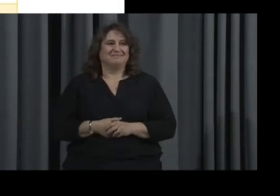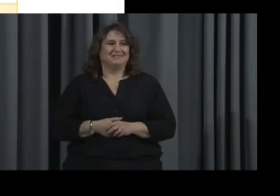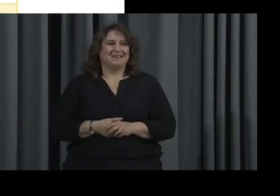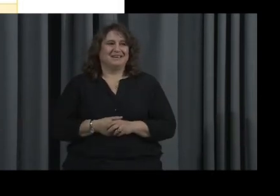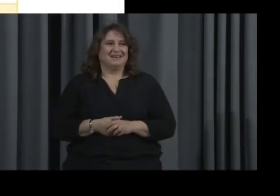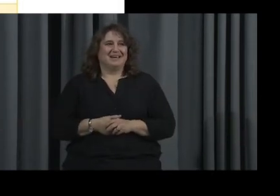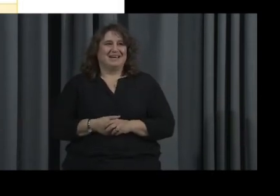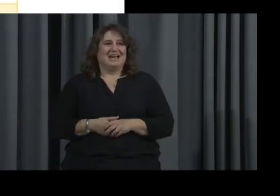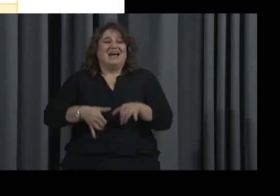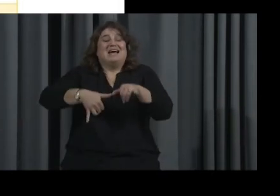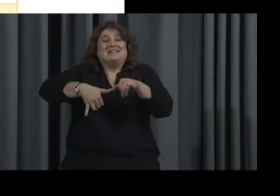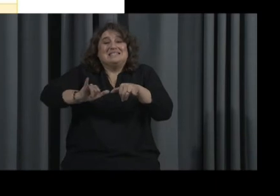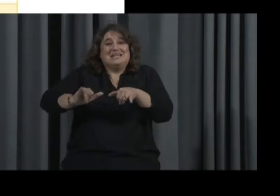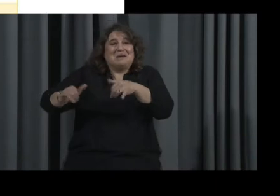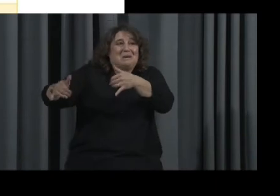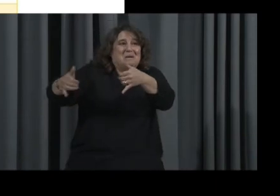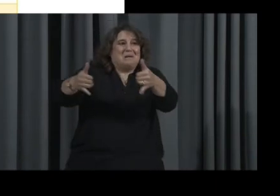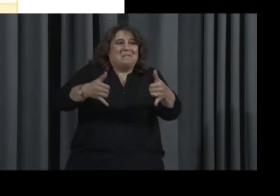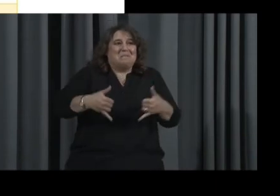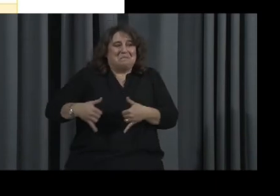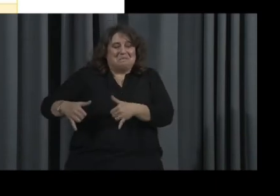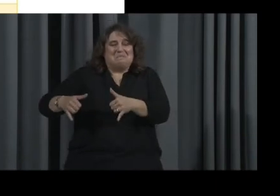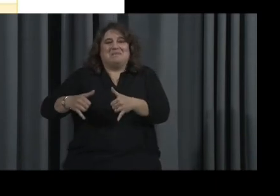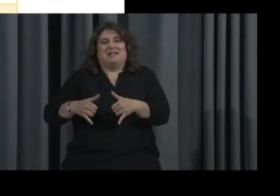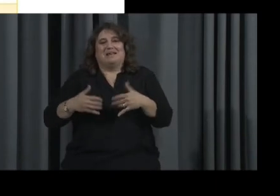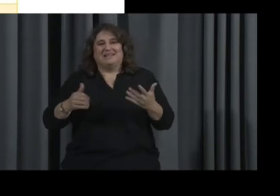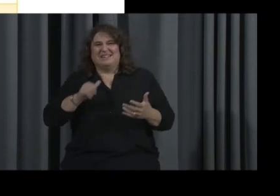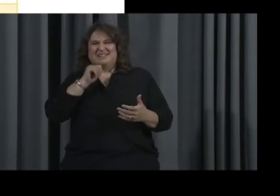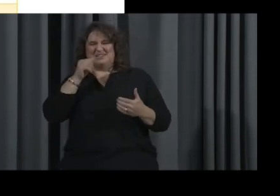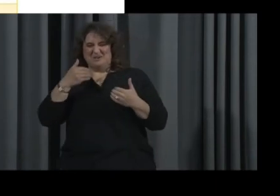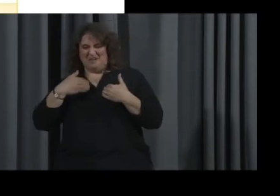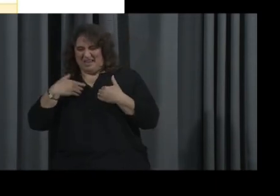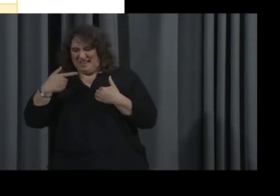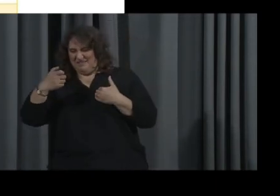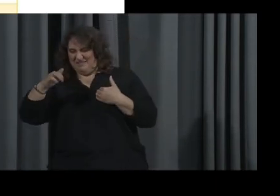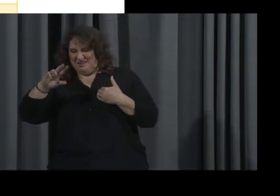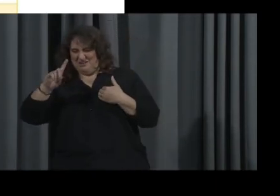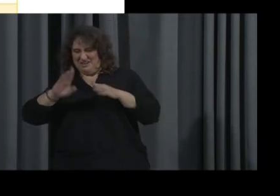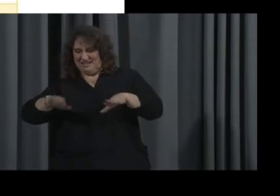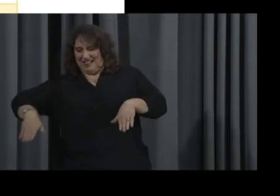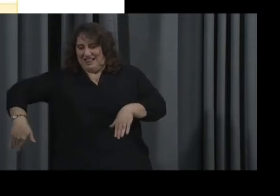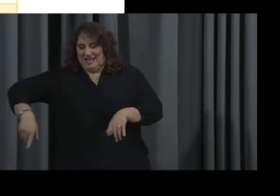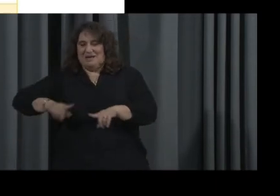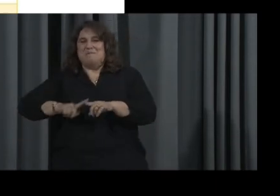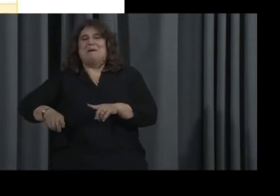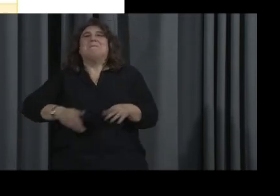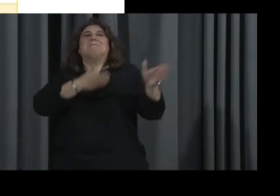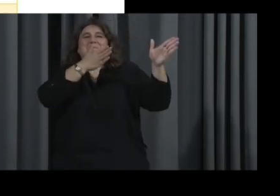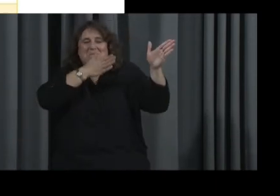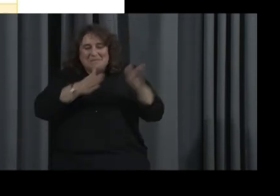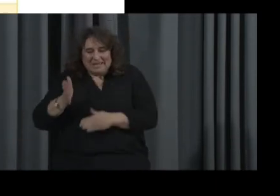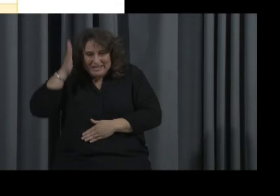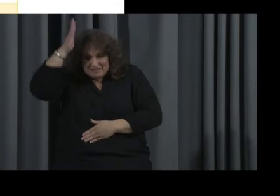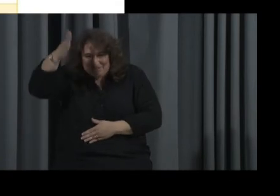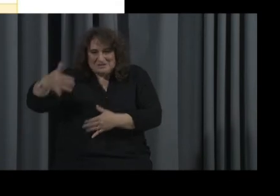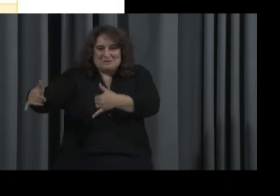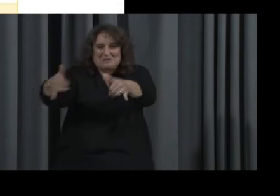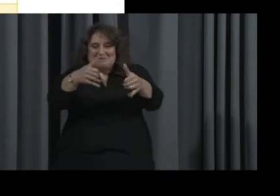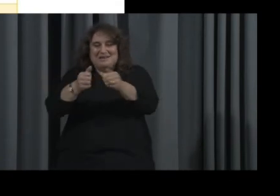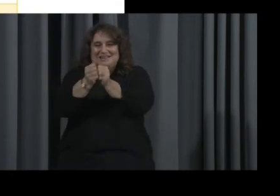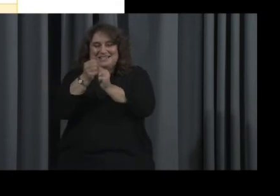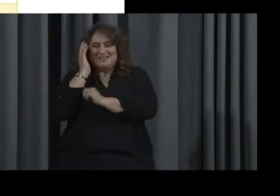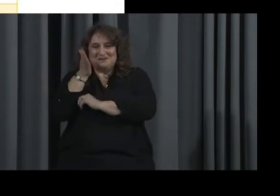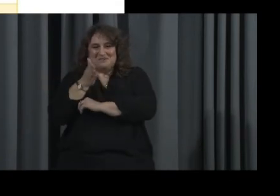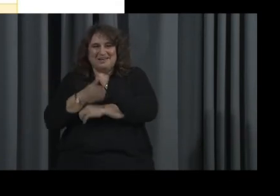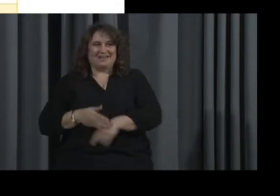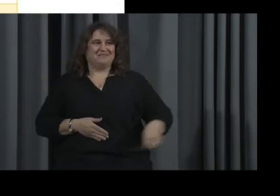still get to play with my... I don't have grandchildren yet, but when I do get them, can I play with them? Yeah. That's great. Yeah. Okay. Next,